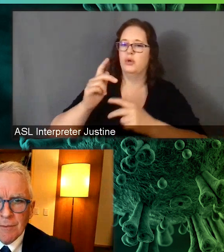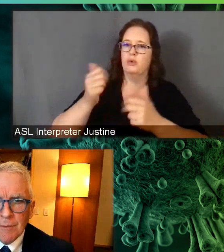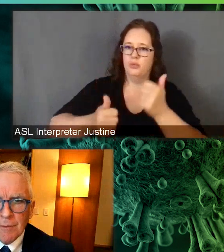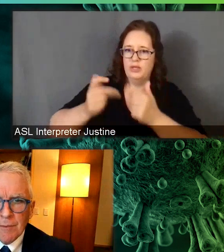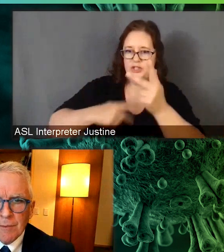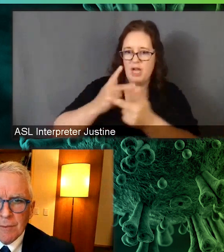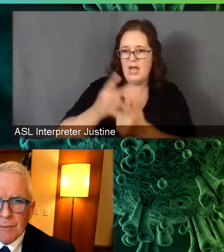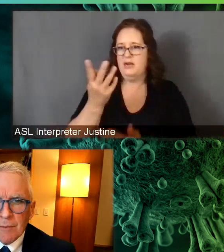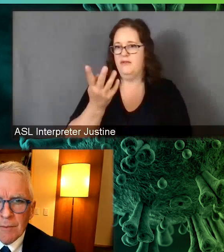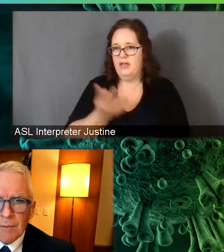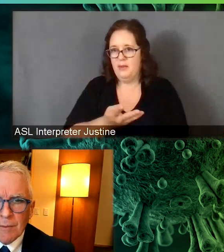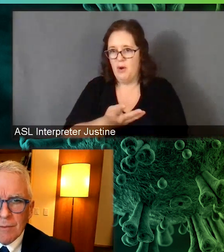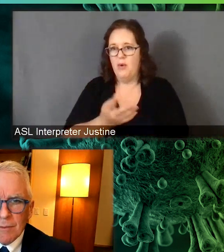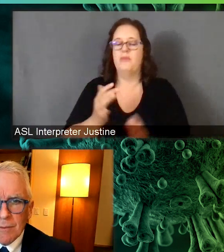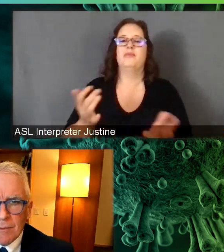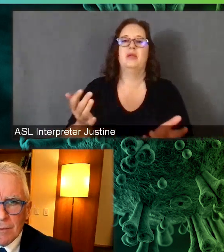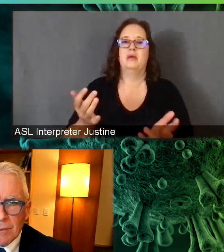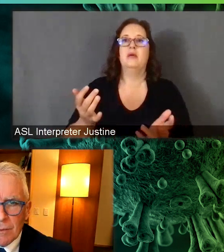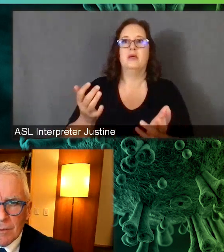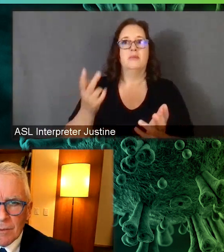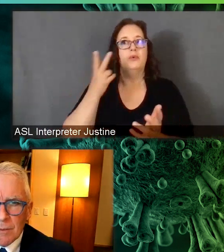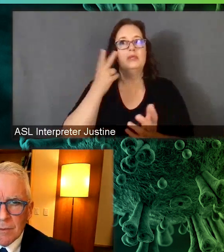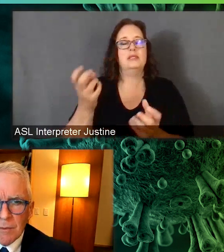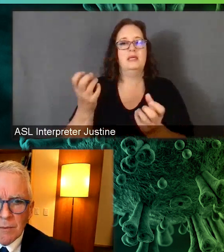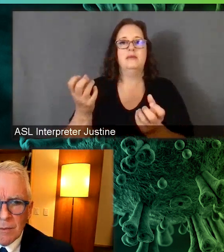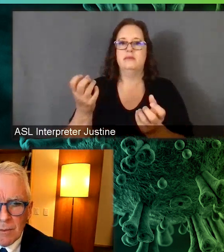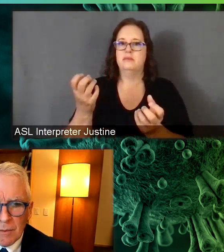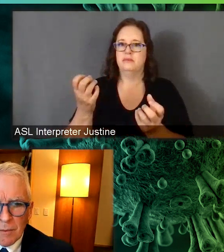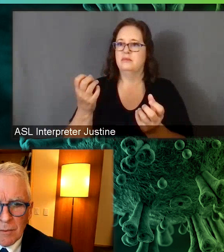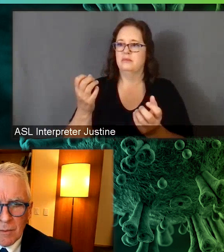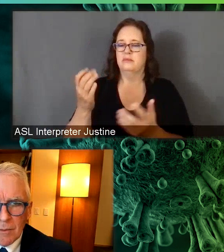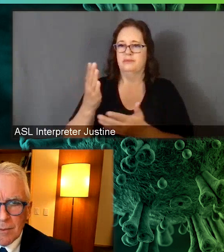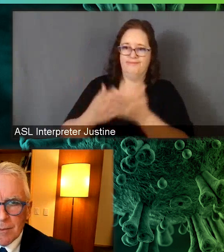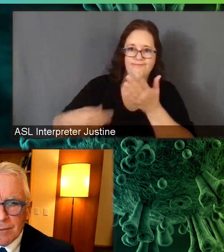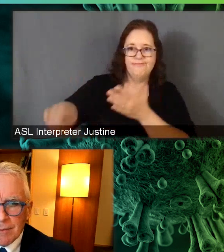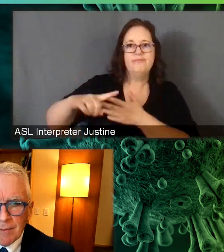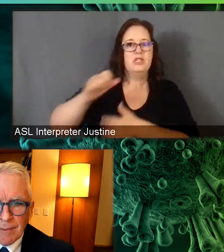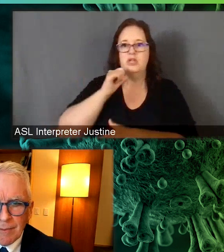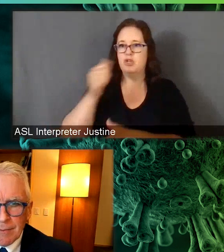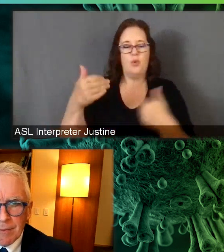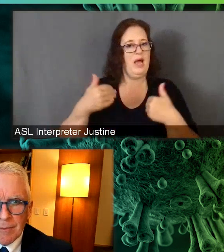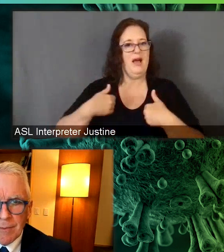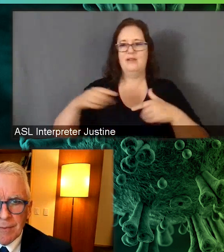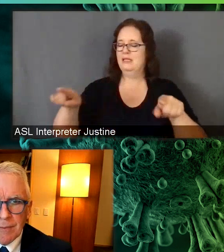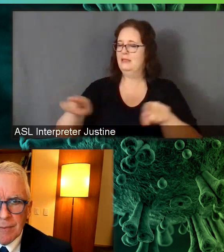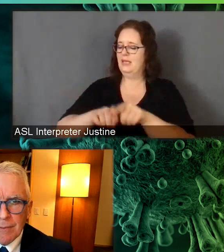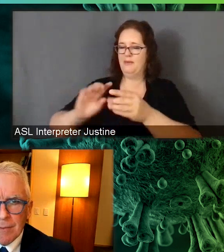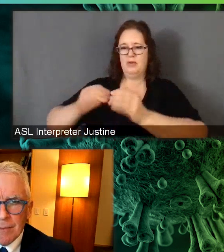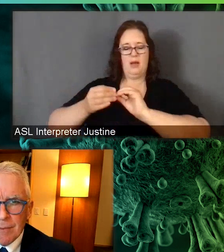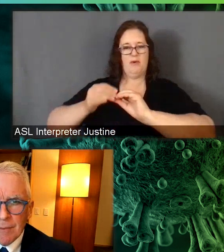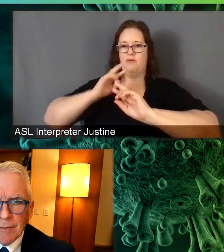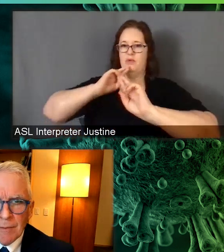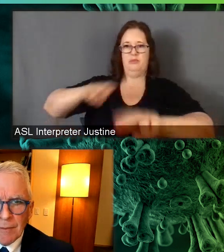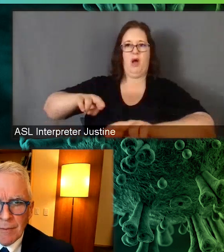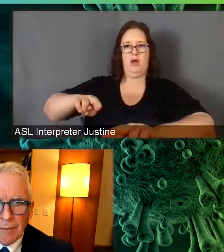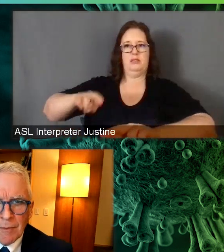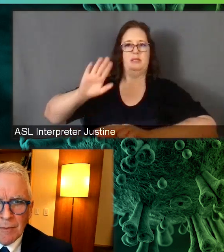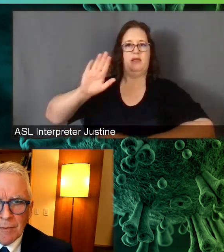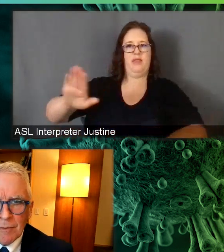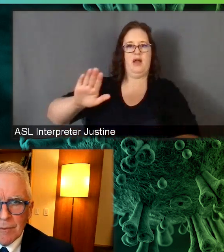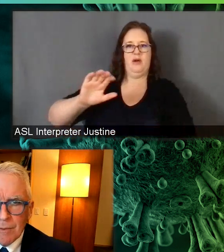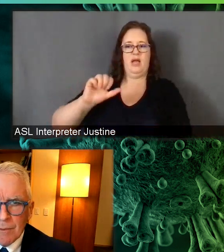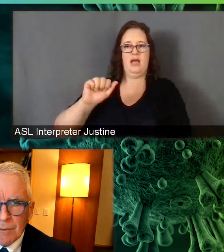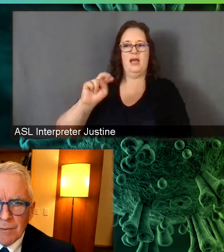do not make good responses and don't have the level of response that some of our healthy individuals getting vaccines do.